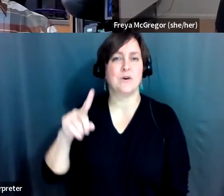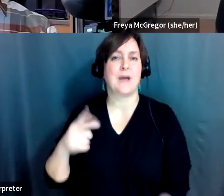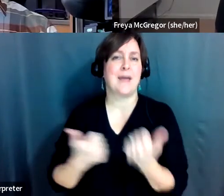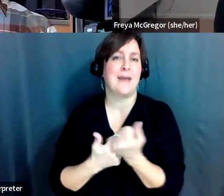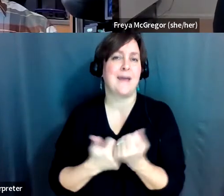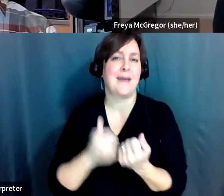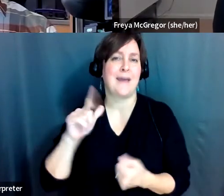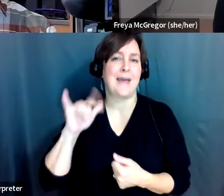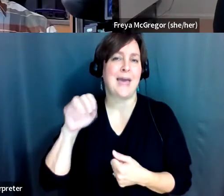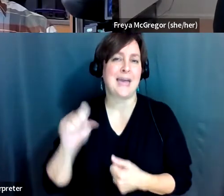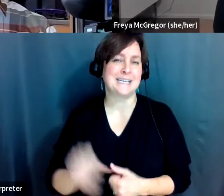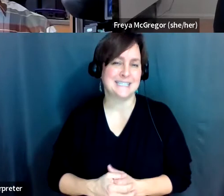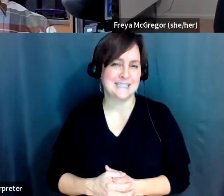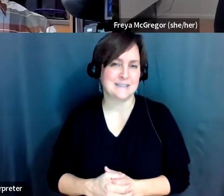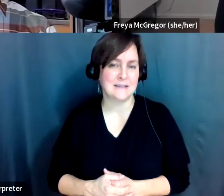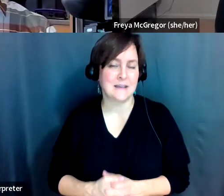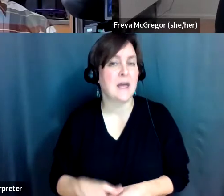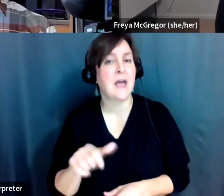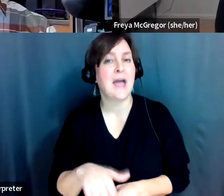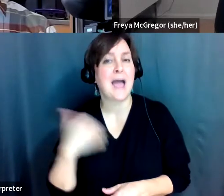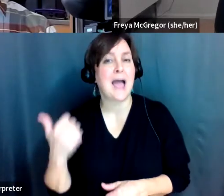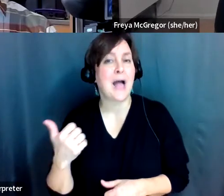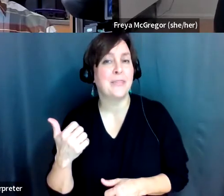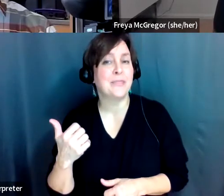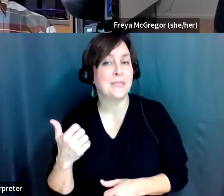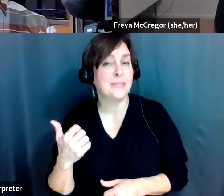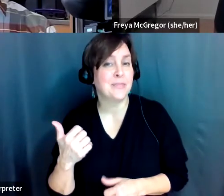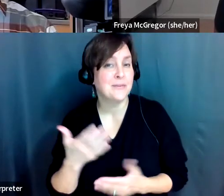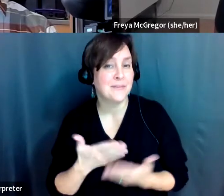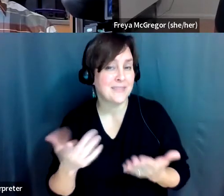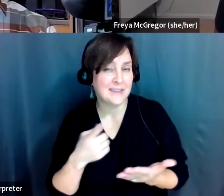And another thing too, that I'm sort of hearing maybe between the lines, tell me if I'm wrong.